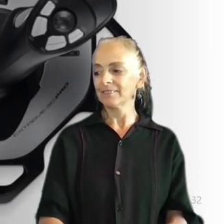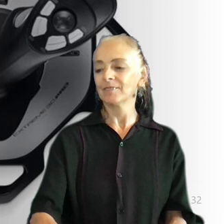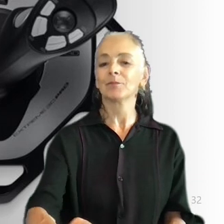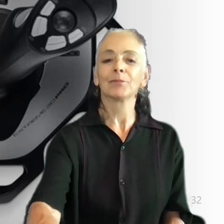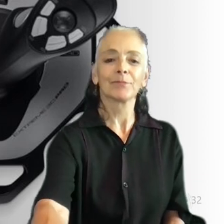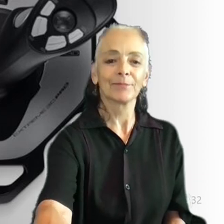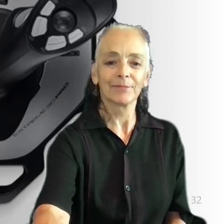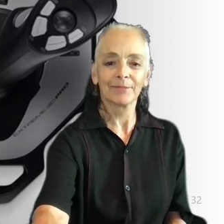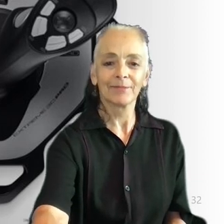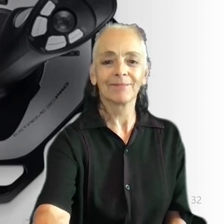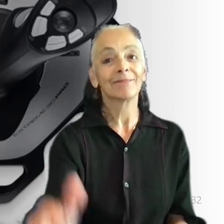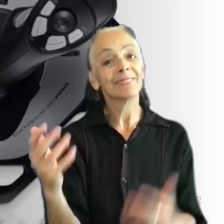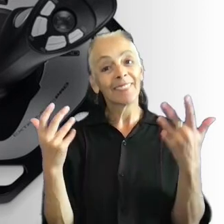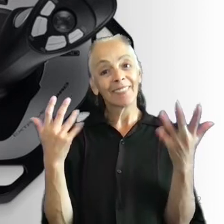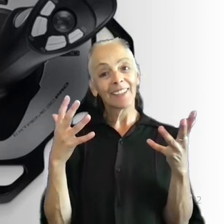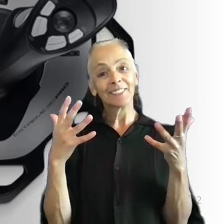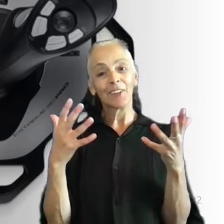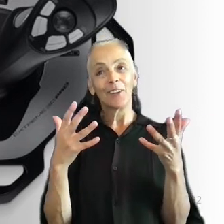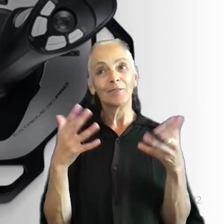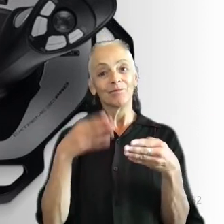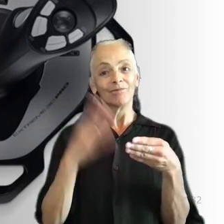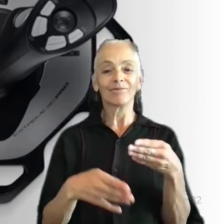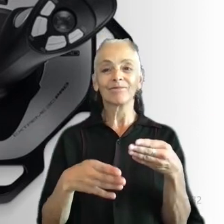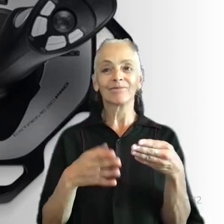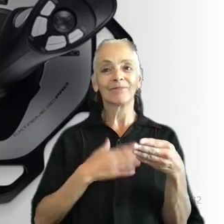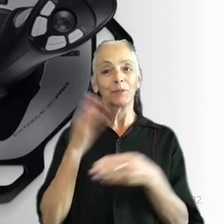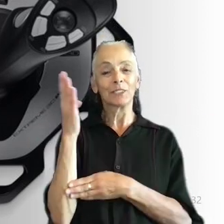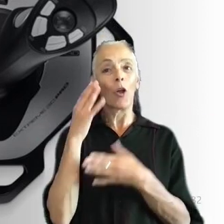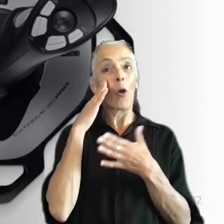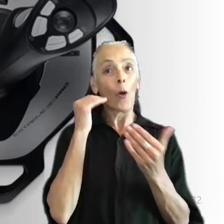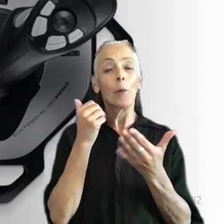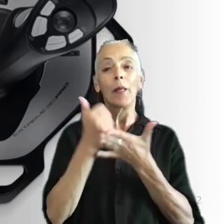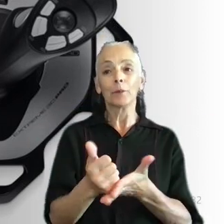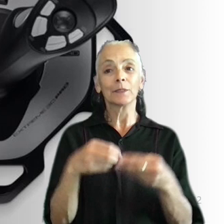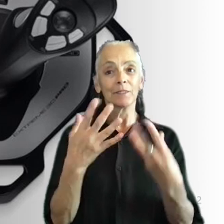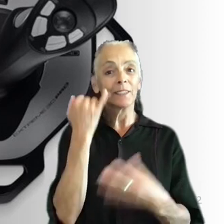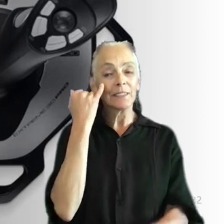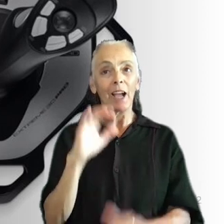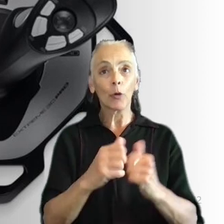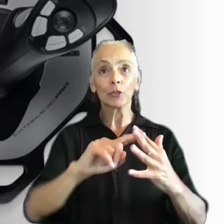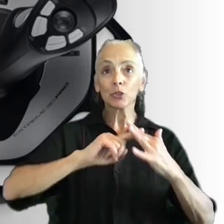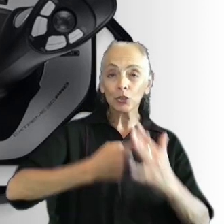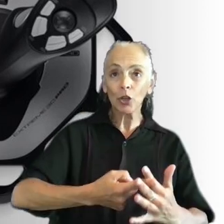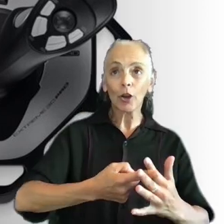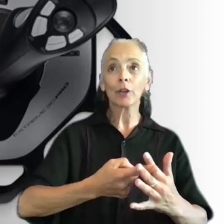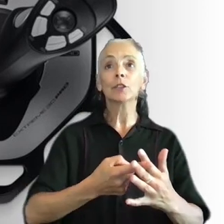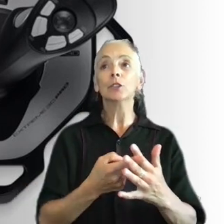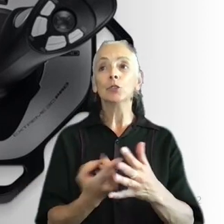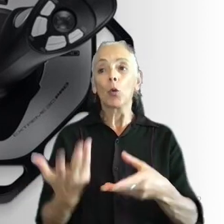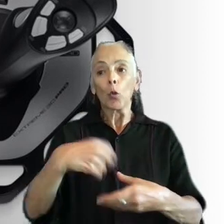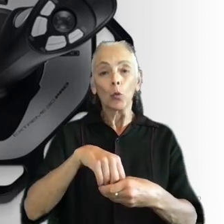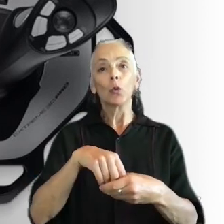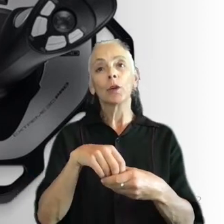That's the end of my presentation. I hope that it's helped give you an idea either of how you can start to bring accessibility into the user research that you are